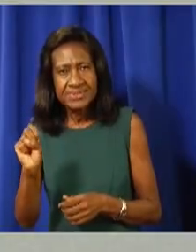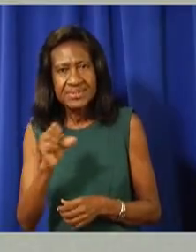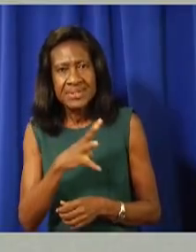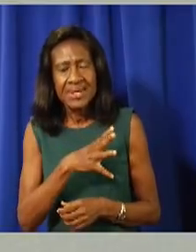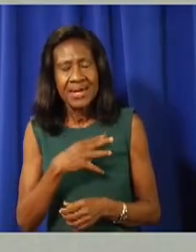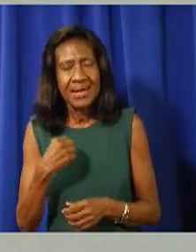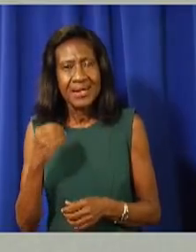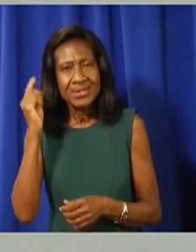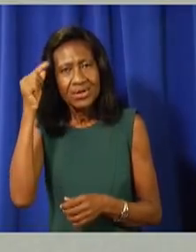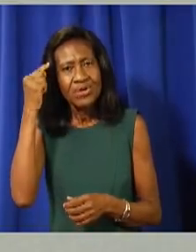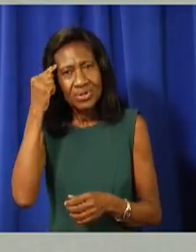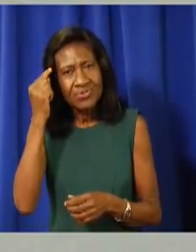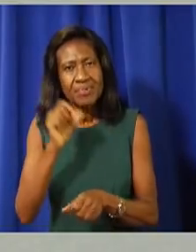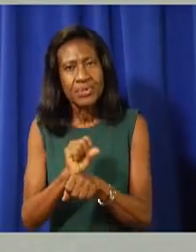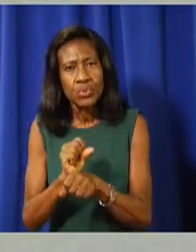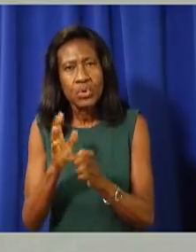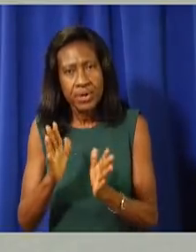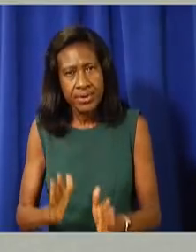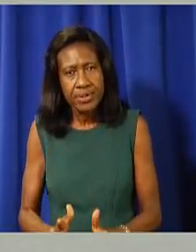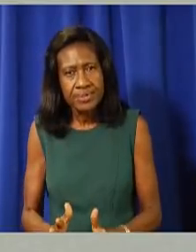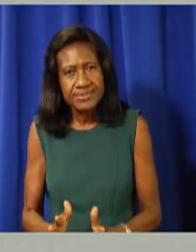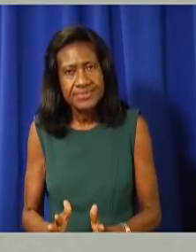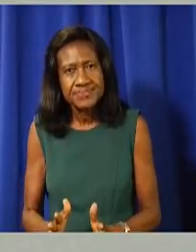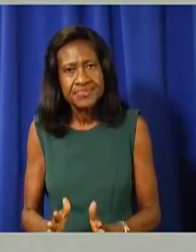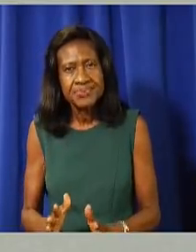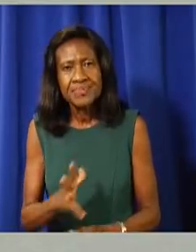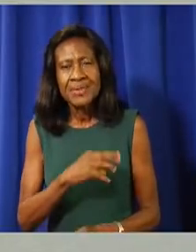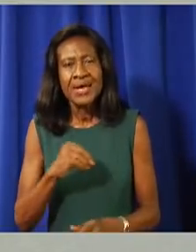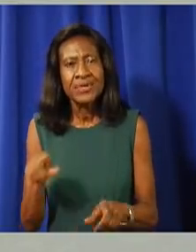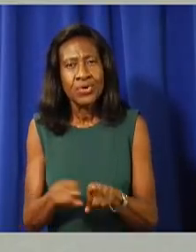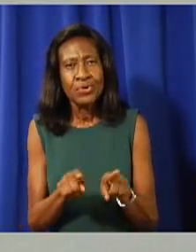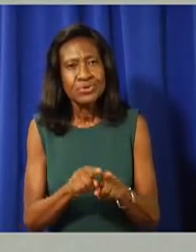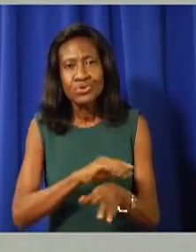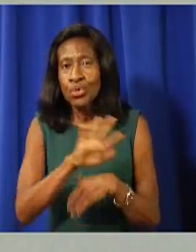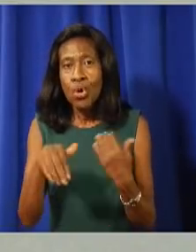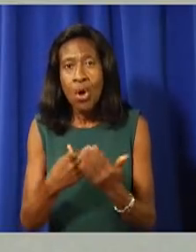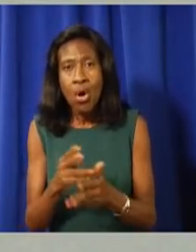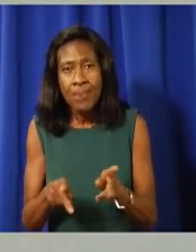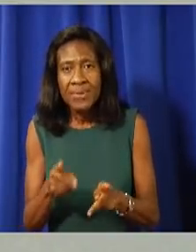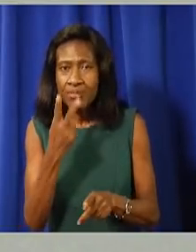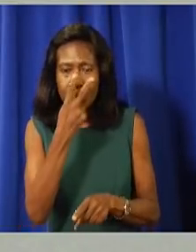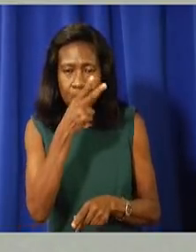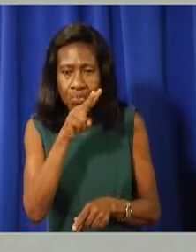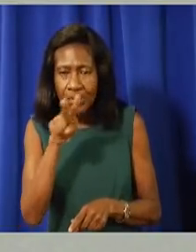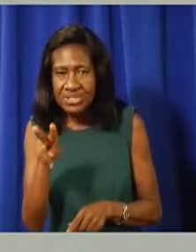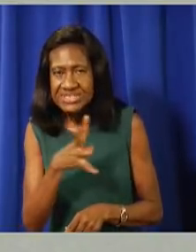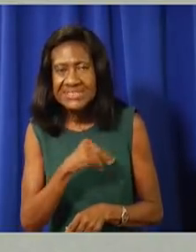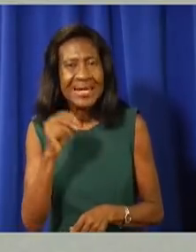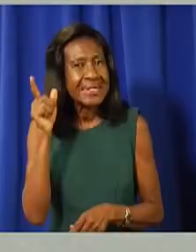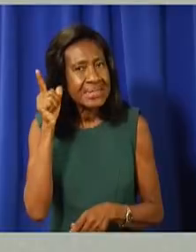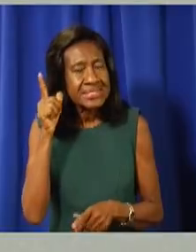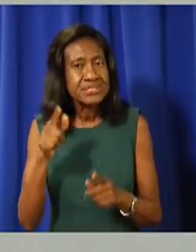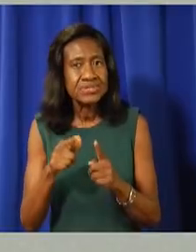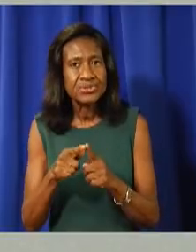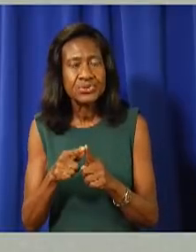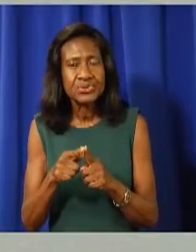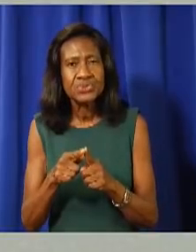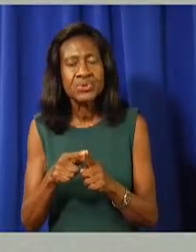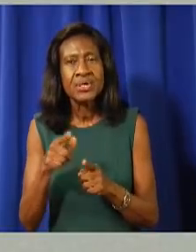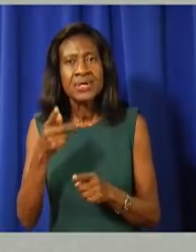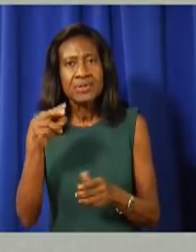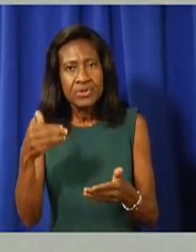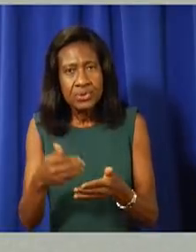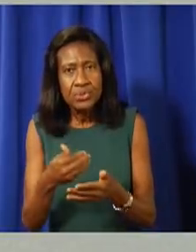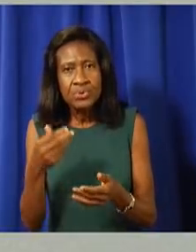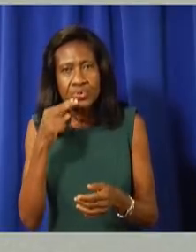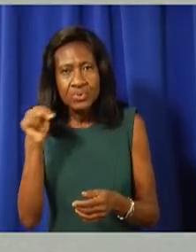and certainly also those who are watching and listening to this press briefing. I